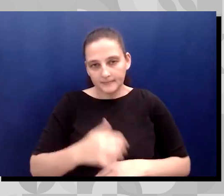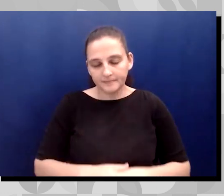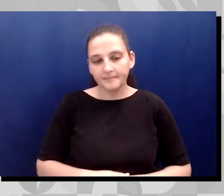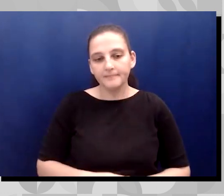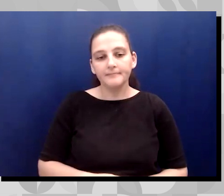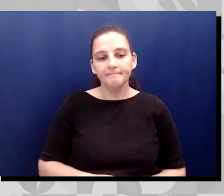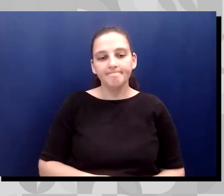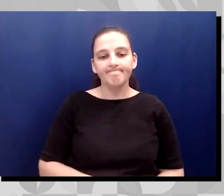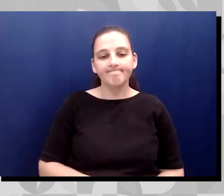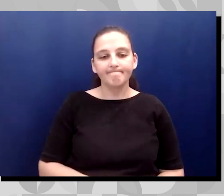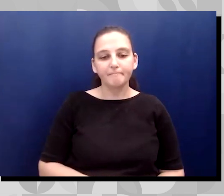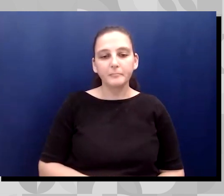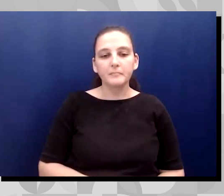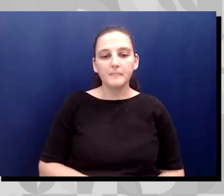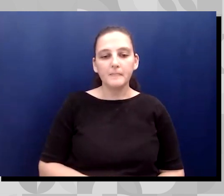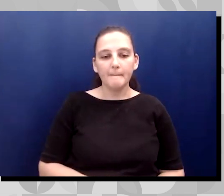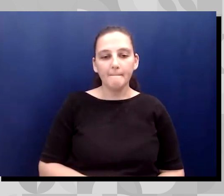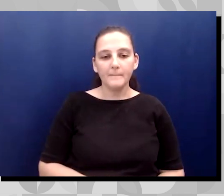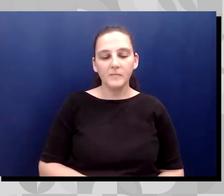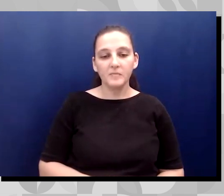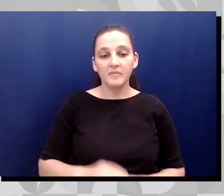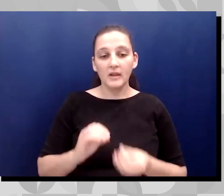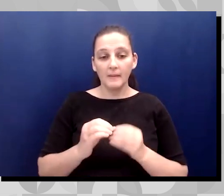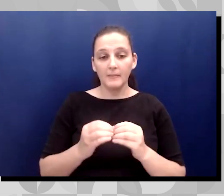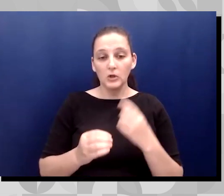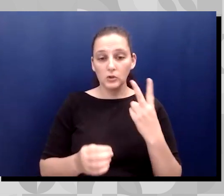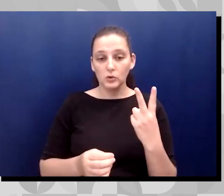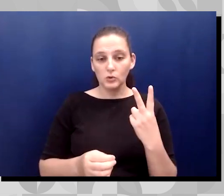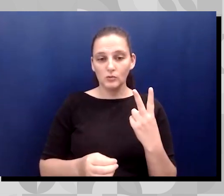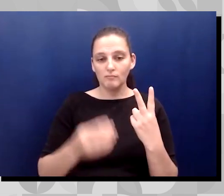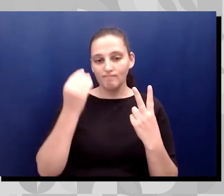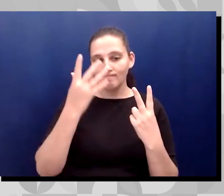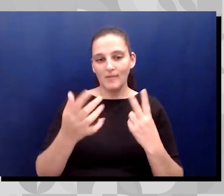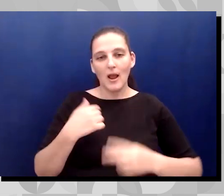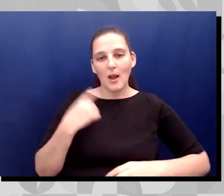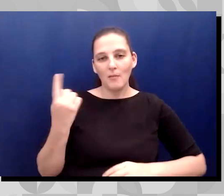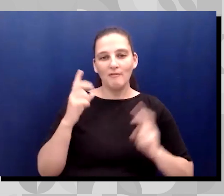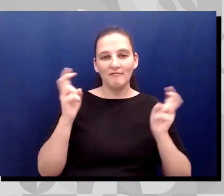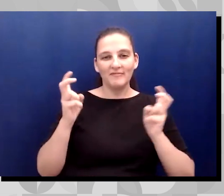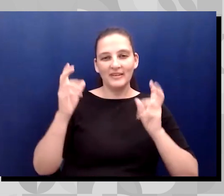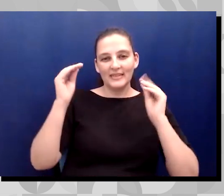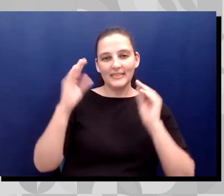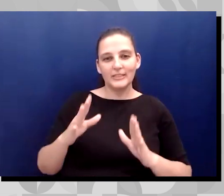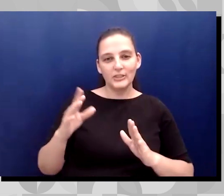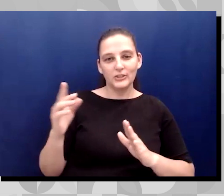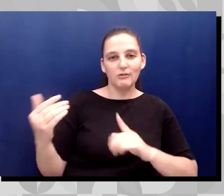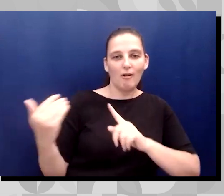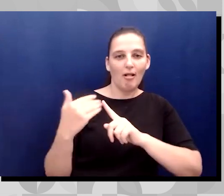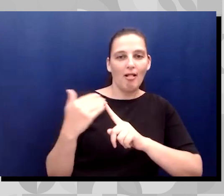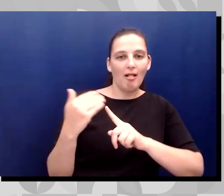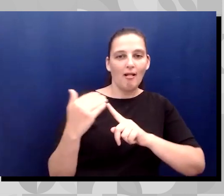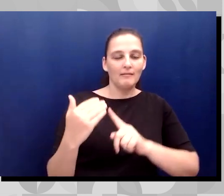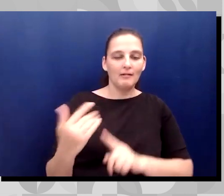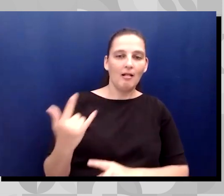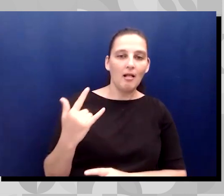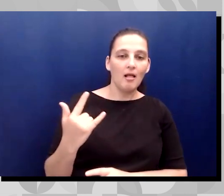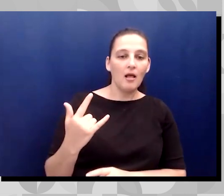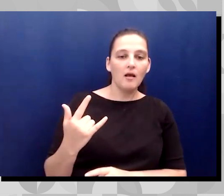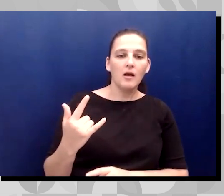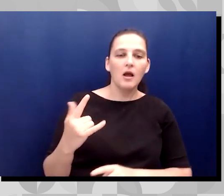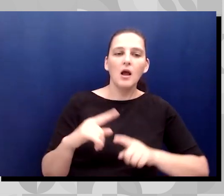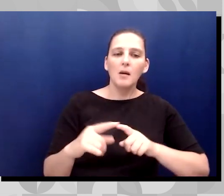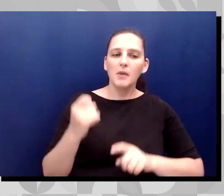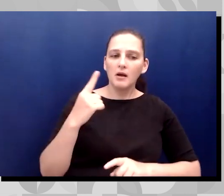I put number two, I've always been like a teacher's pet, but I did kind of have some feedback in high school about